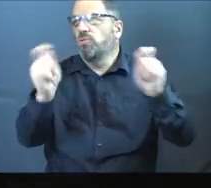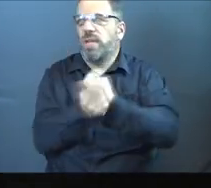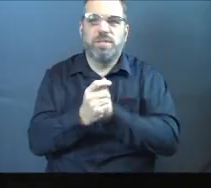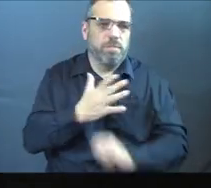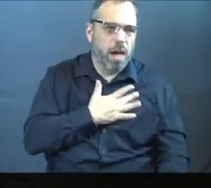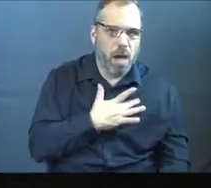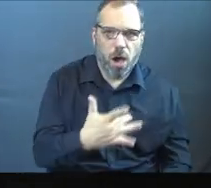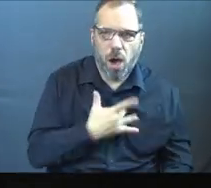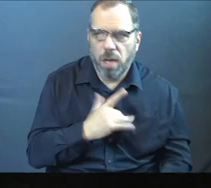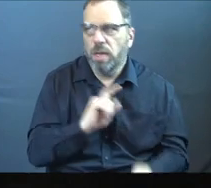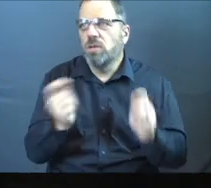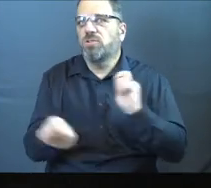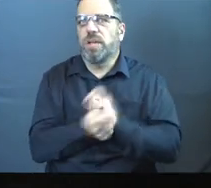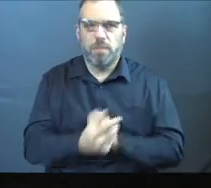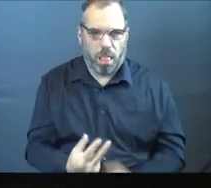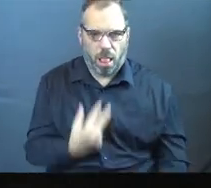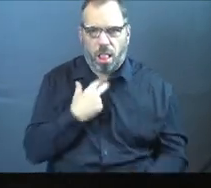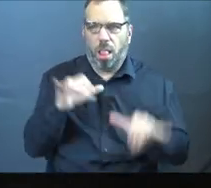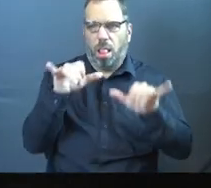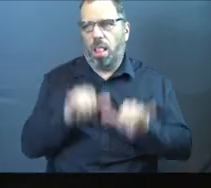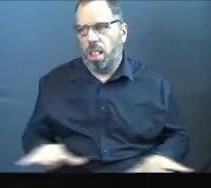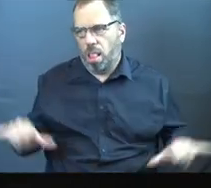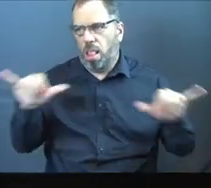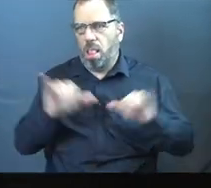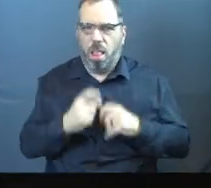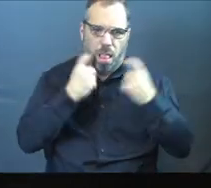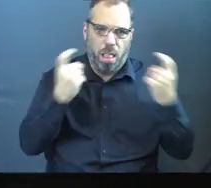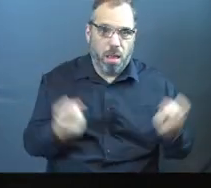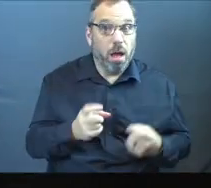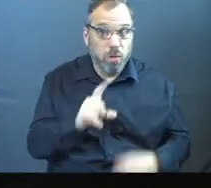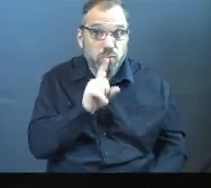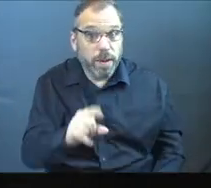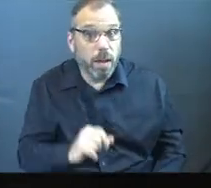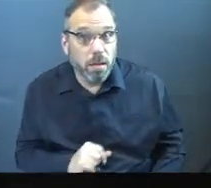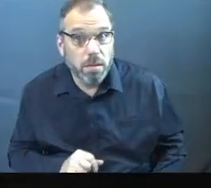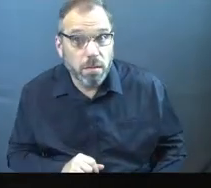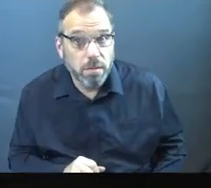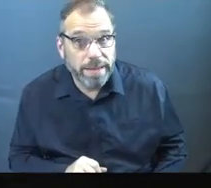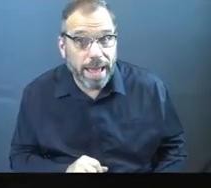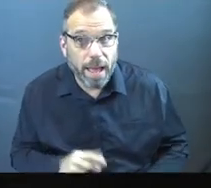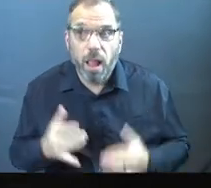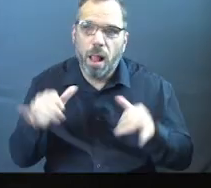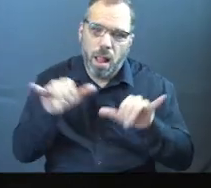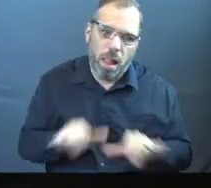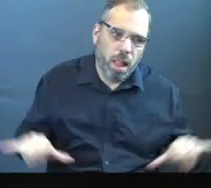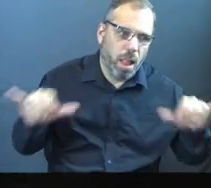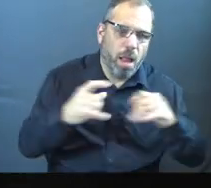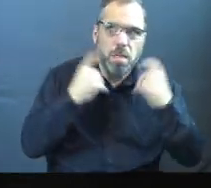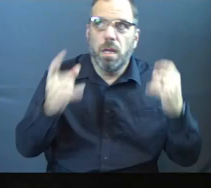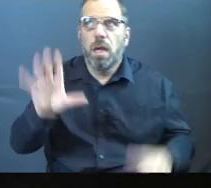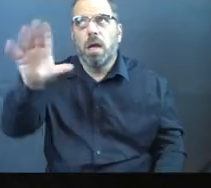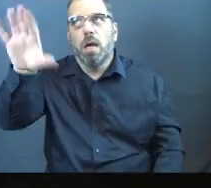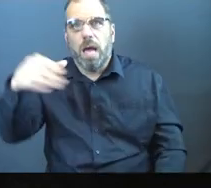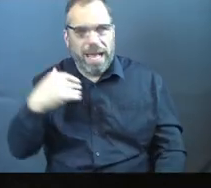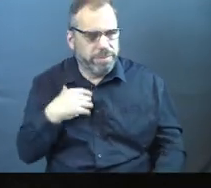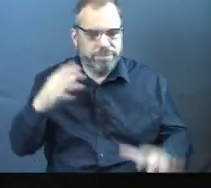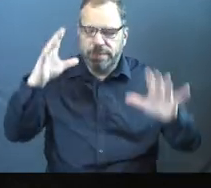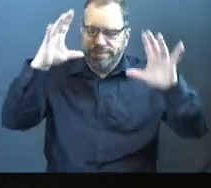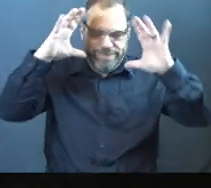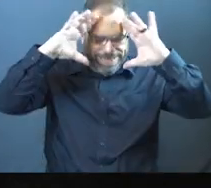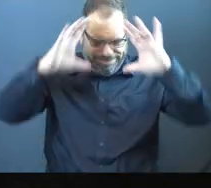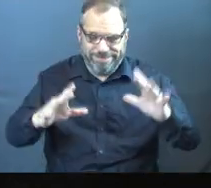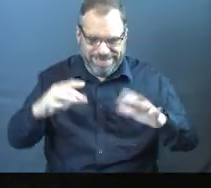my heart, doing new things. Maybe I'm stuck in this place of sin, okay? That's a very real thing. I'm stuck in these cycles and I'm saying, God, I need to just